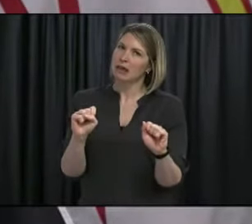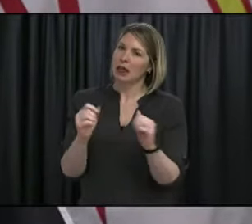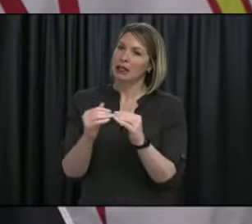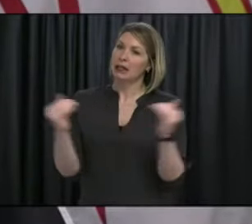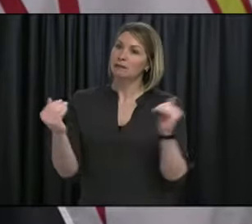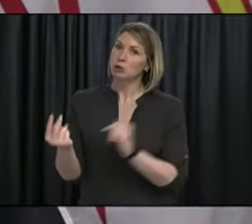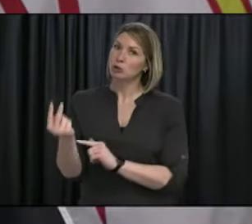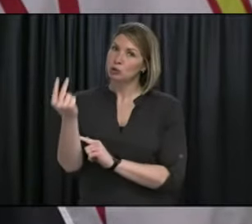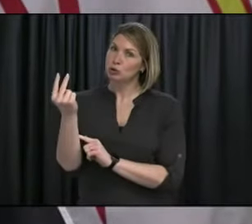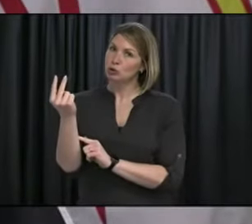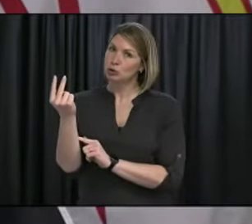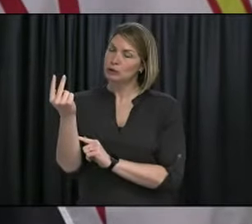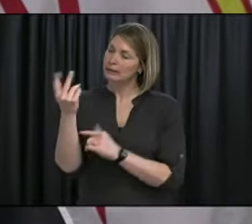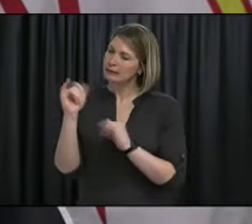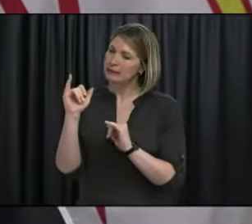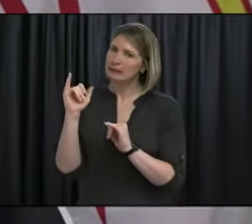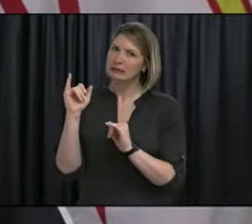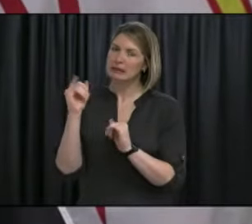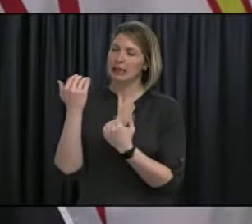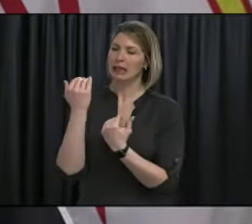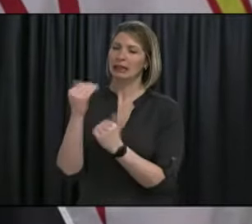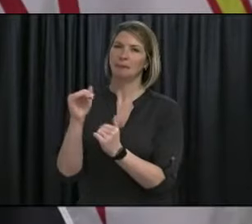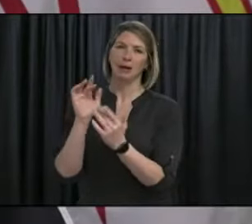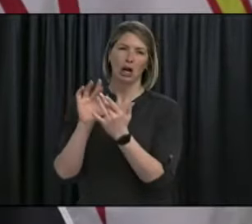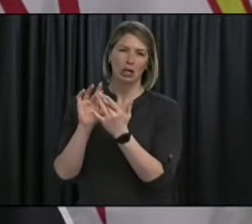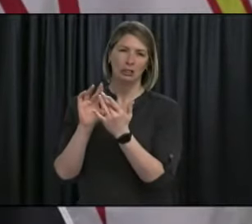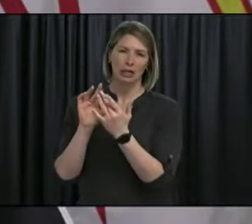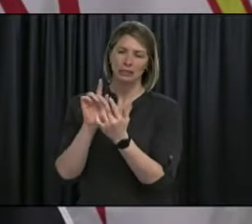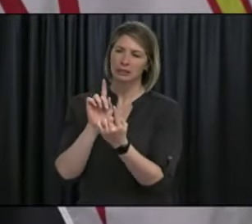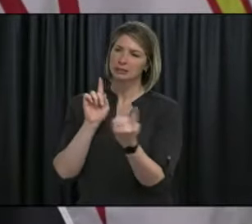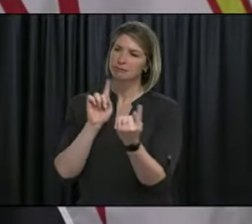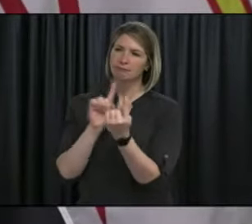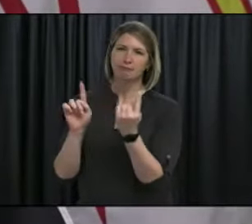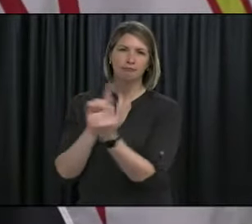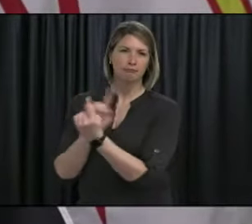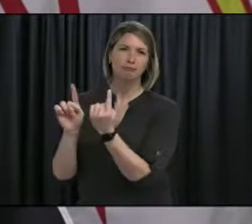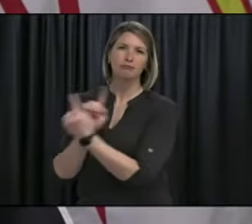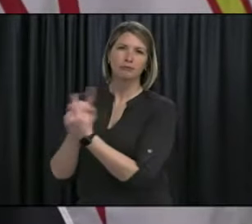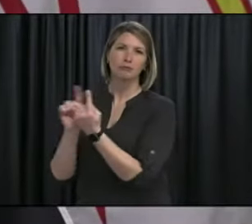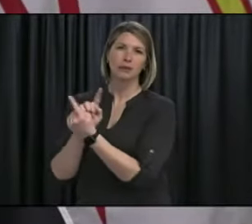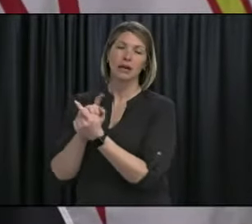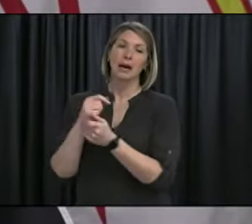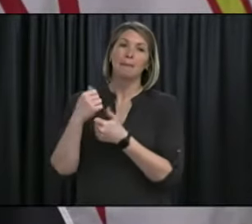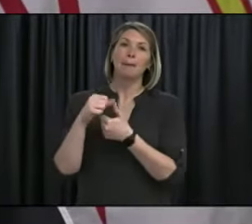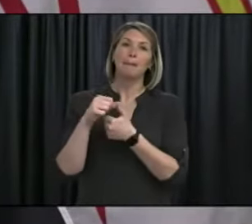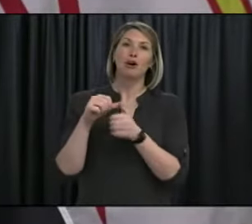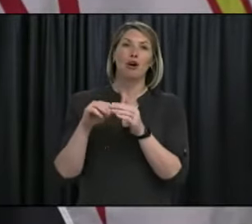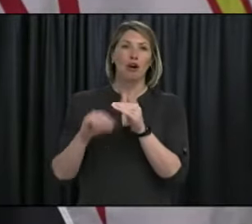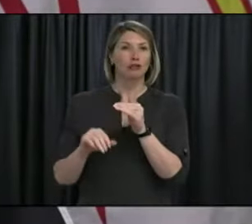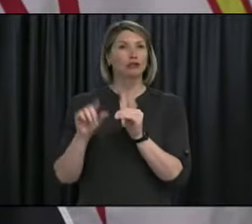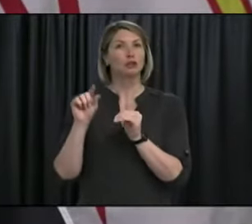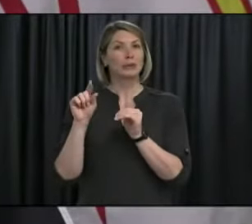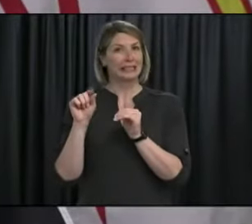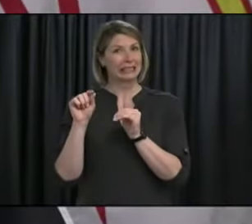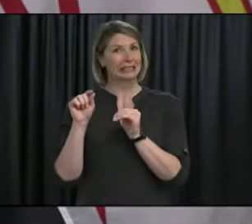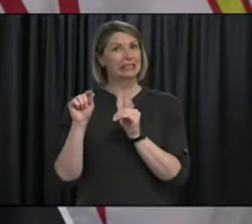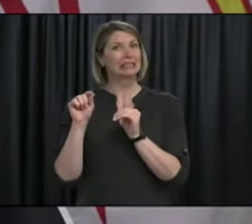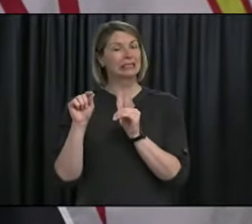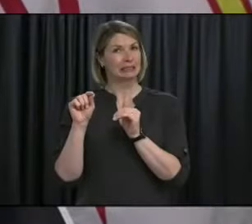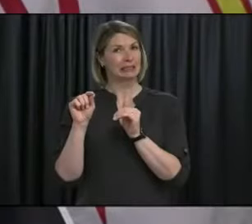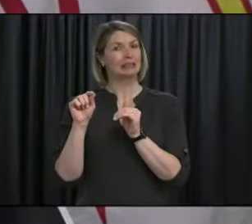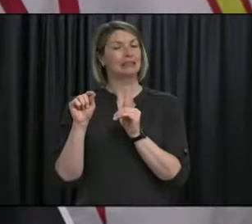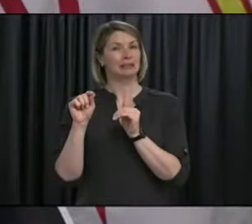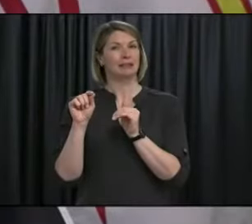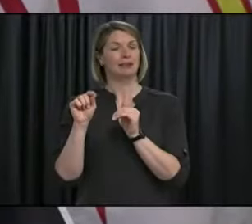2, we need to keep our close contacts as low as possible. You should maintain your close social interactions to a maximum of 20 people